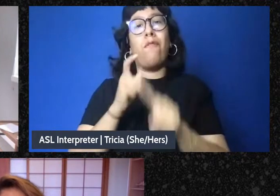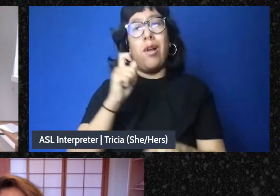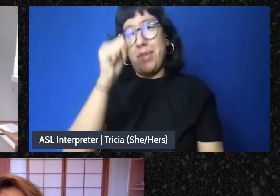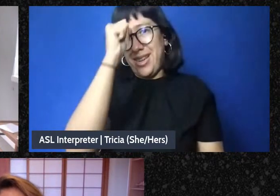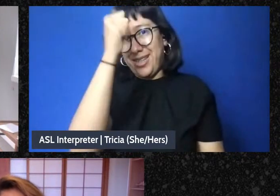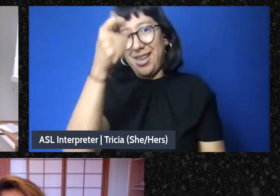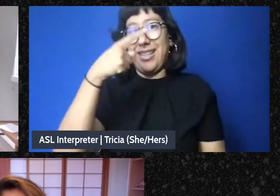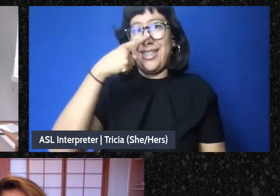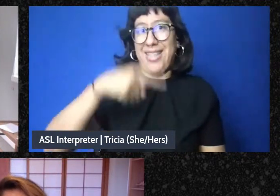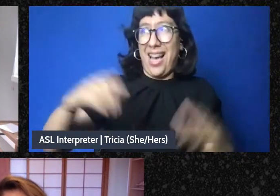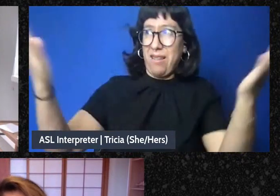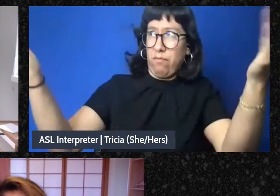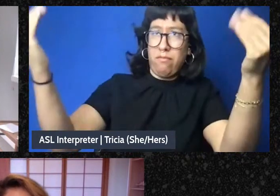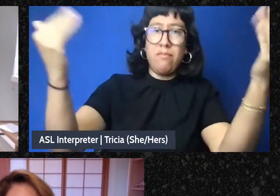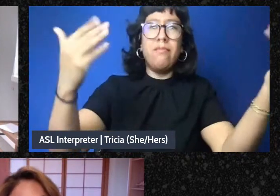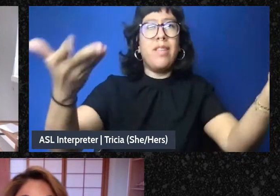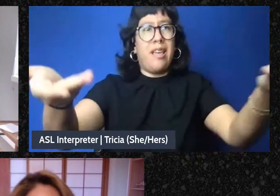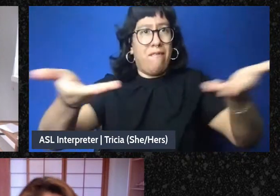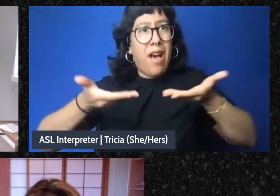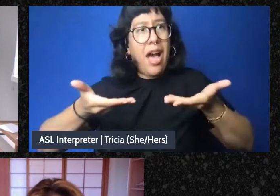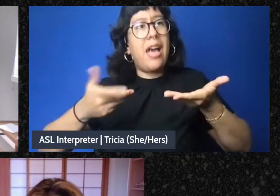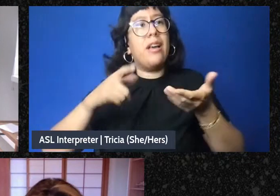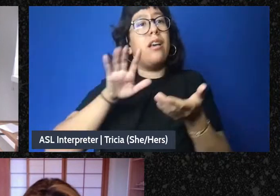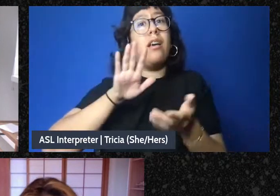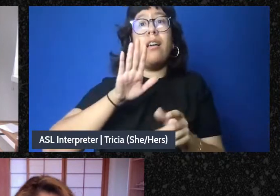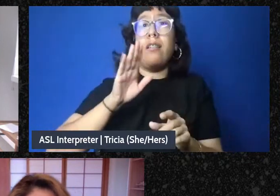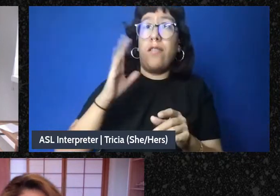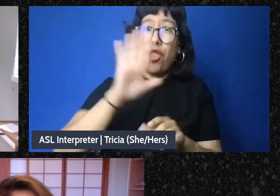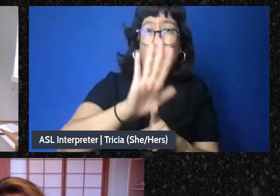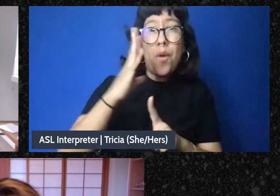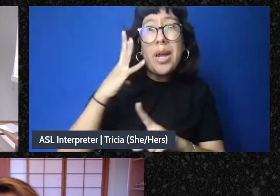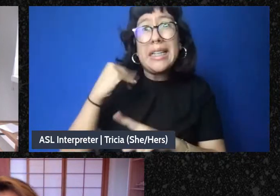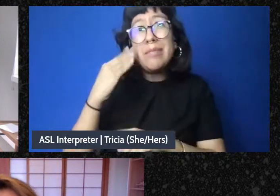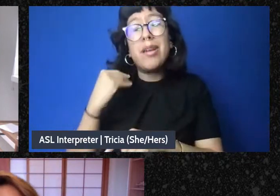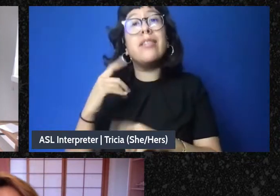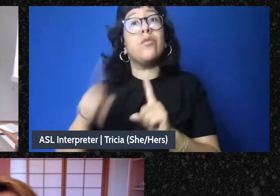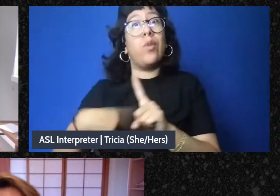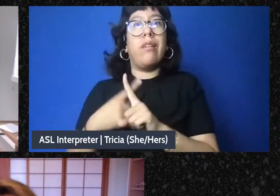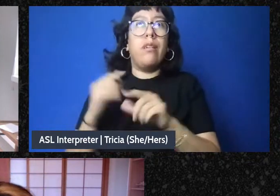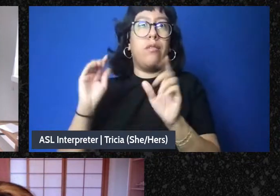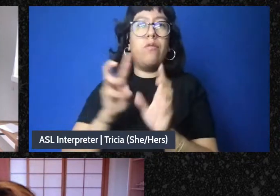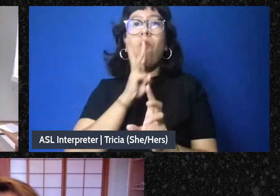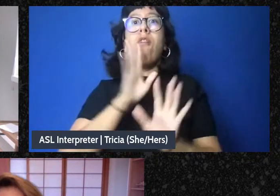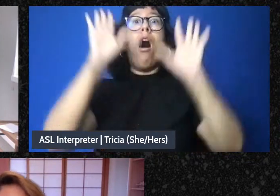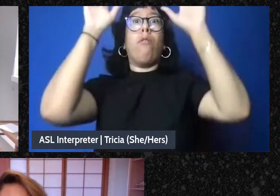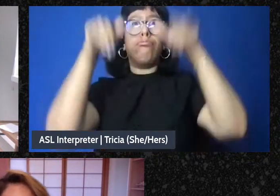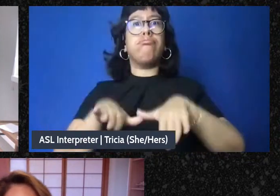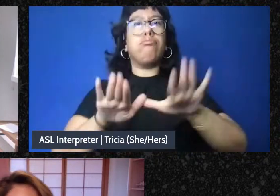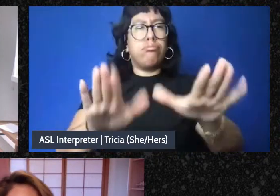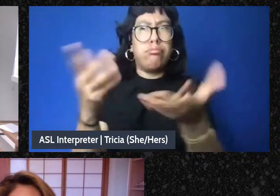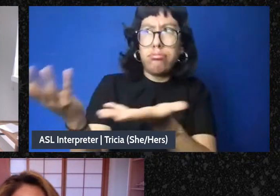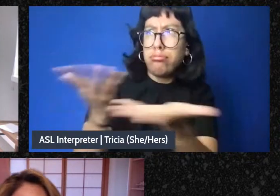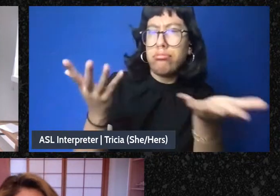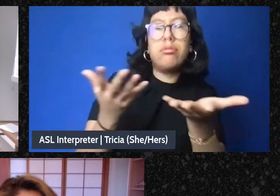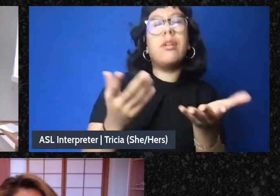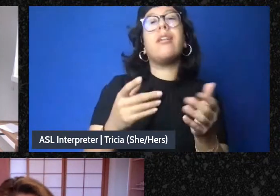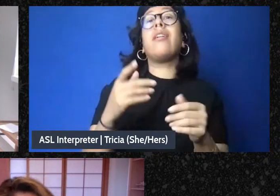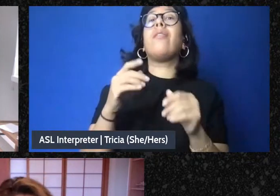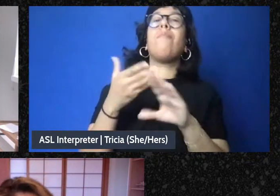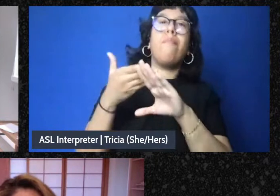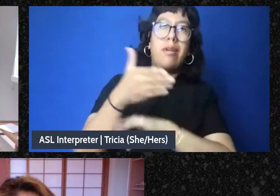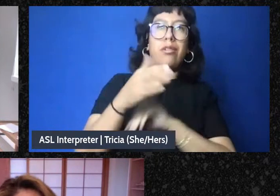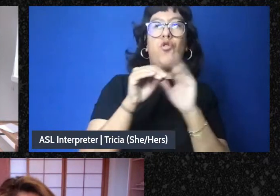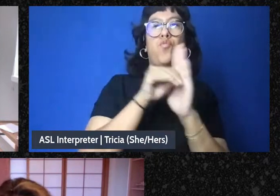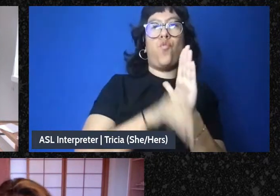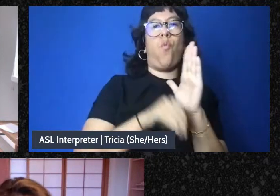this post-tsunami to New Orleans post-Katrina to talk about what we now